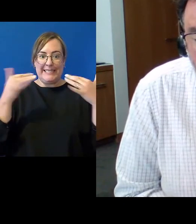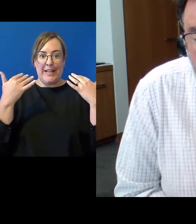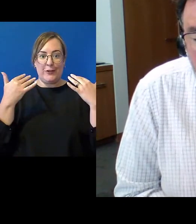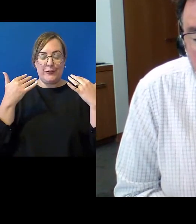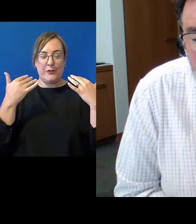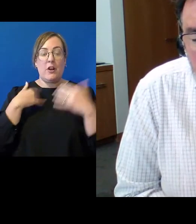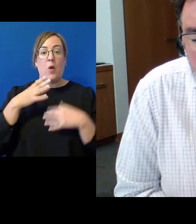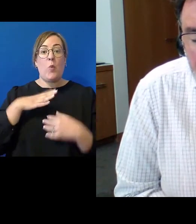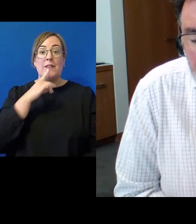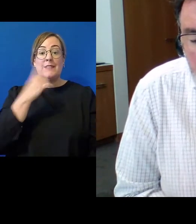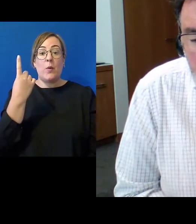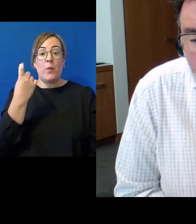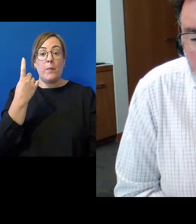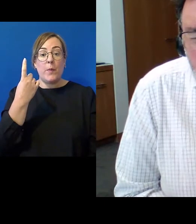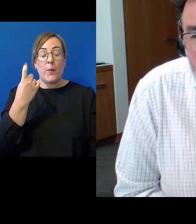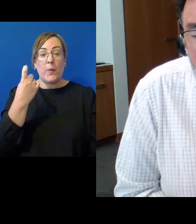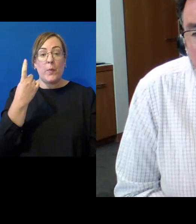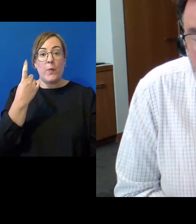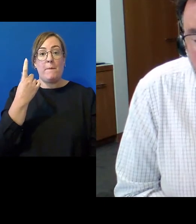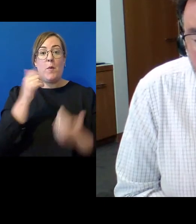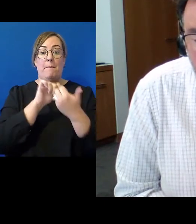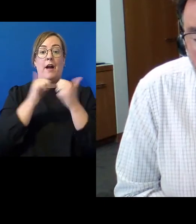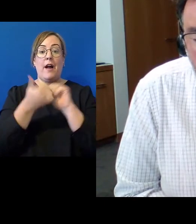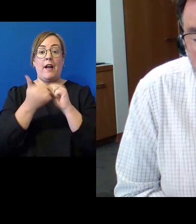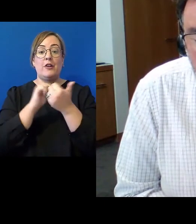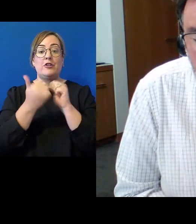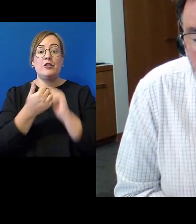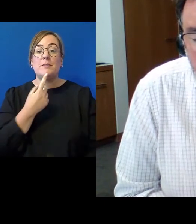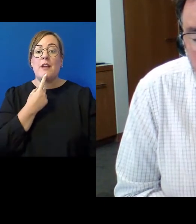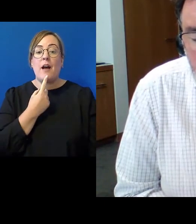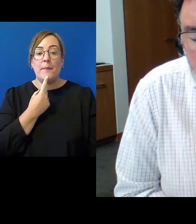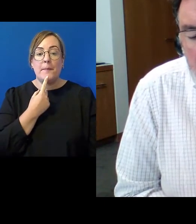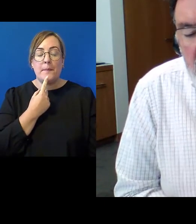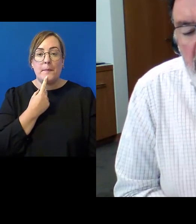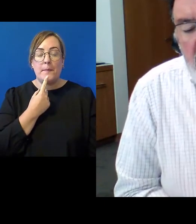mention one other that's one other partnership style of model which is